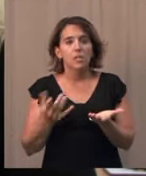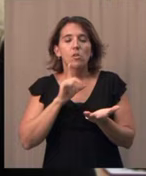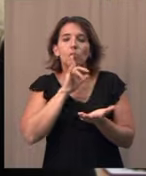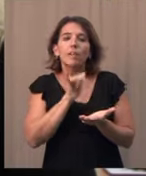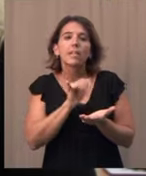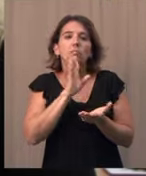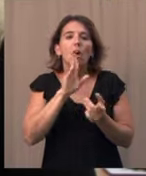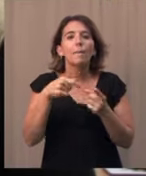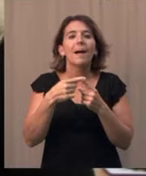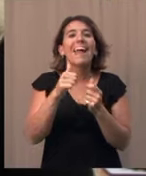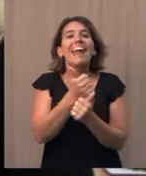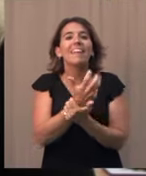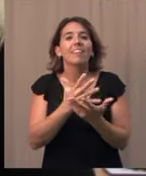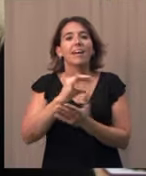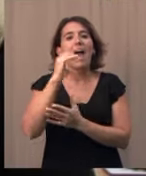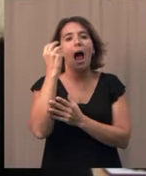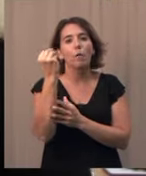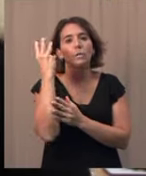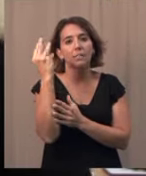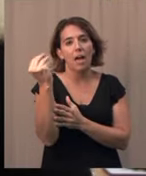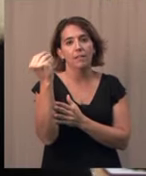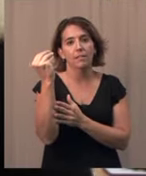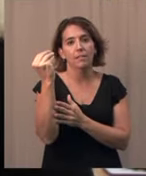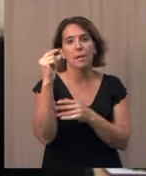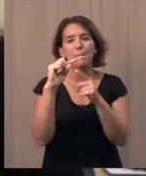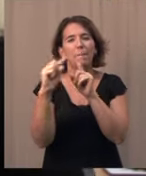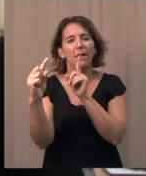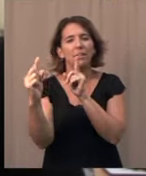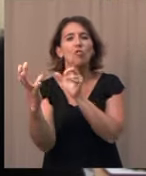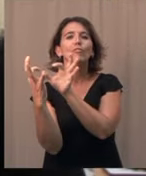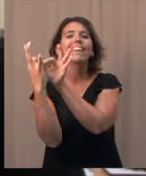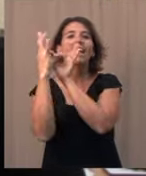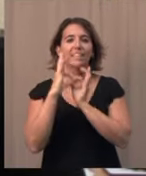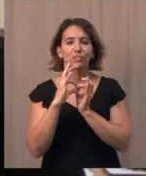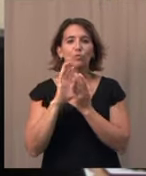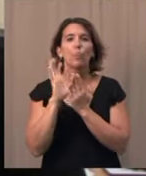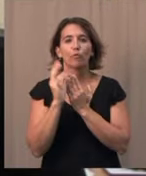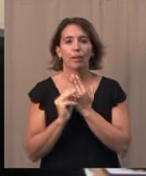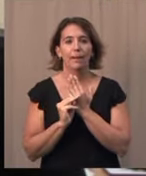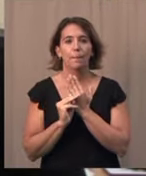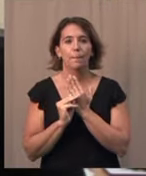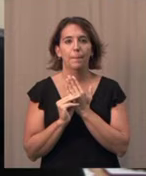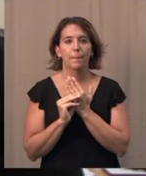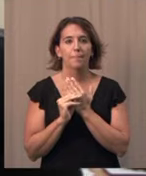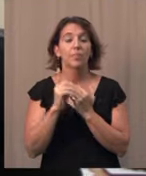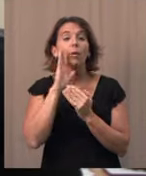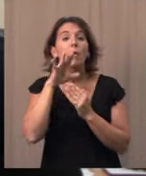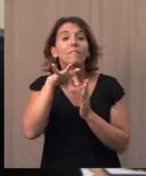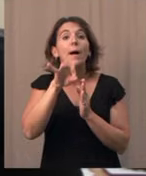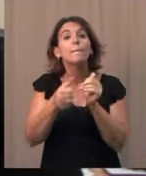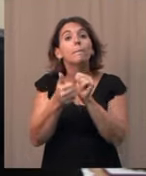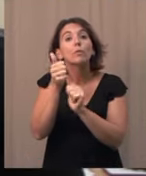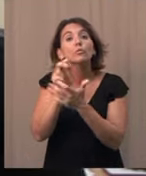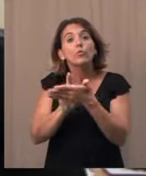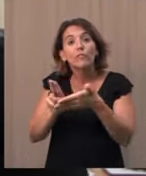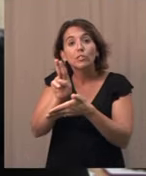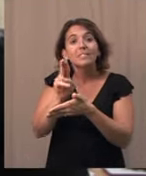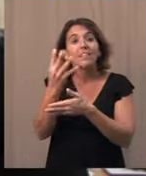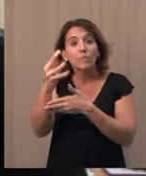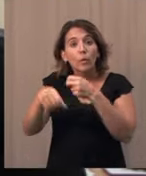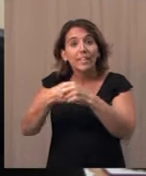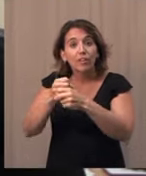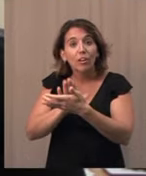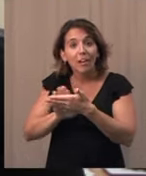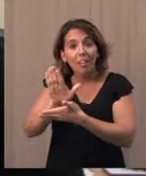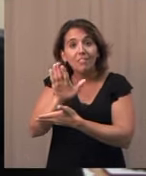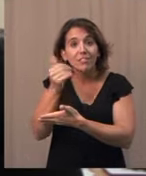that was outside but related to the curriculum. And what you'll find at most four-year colleges is a really